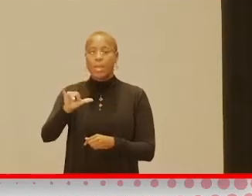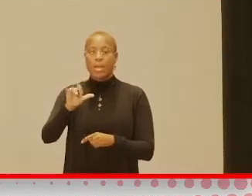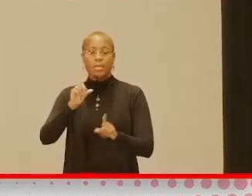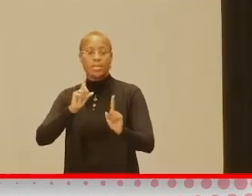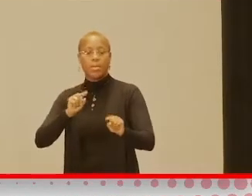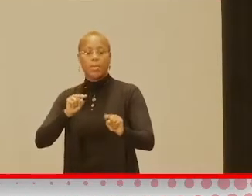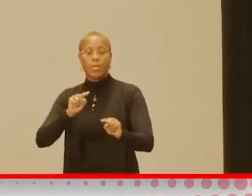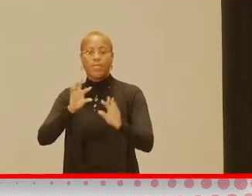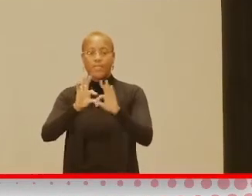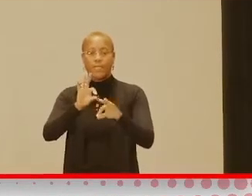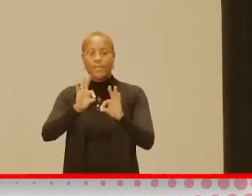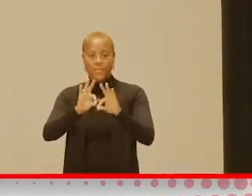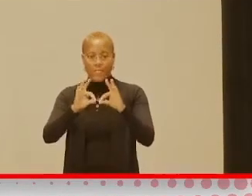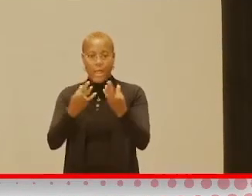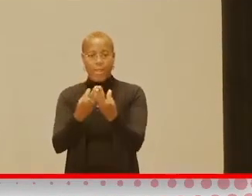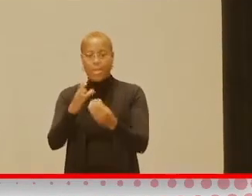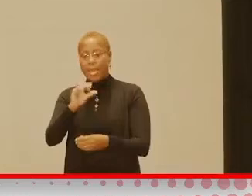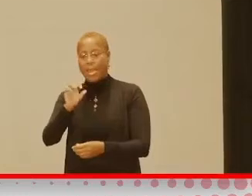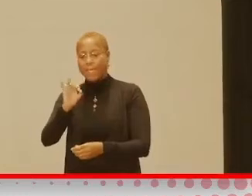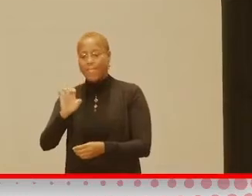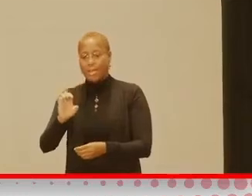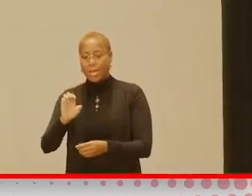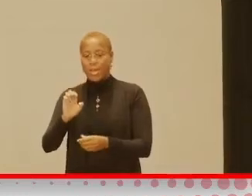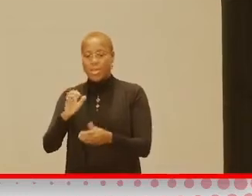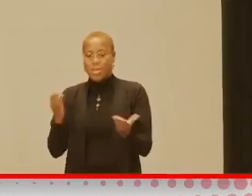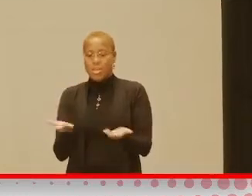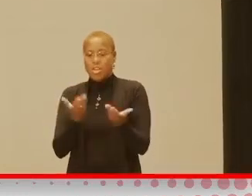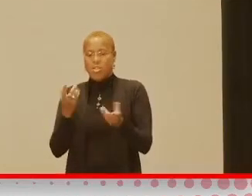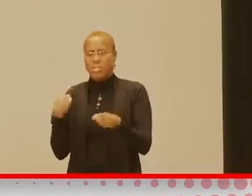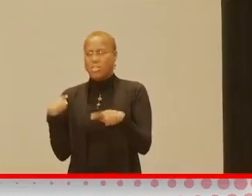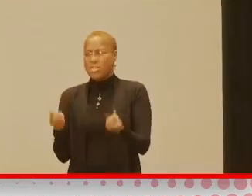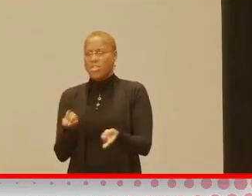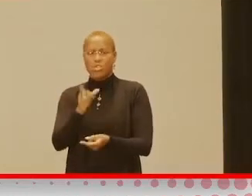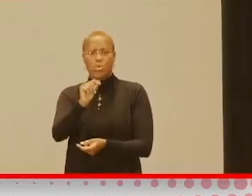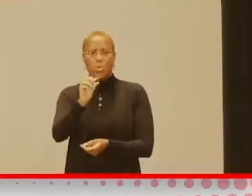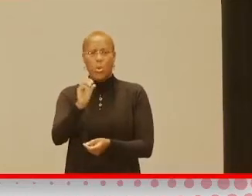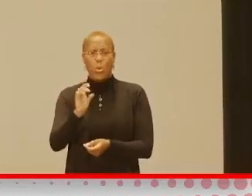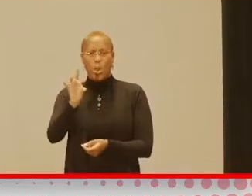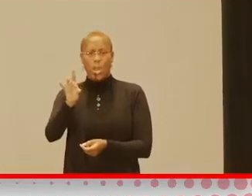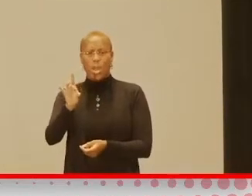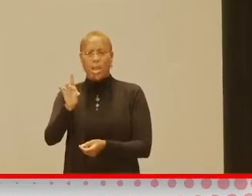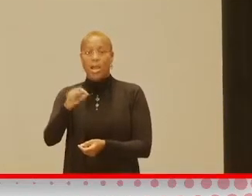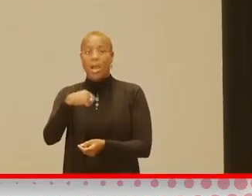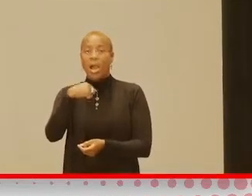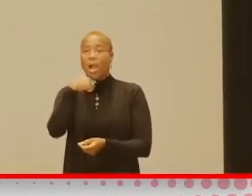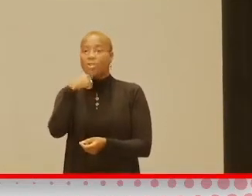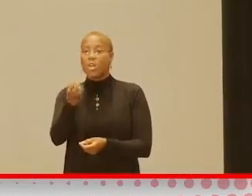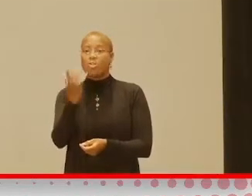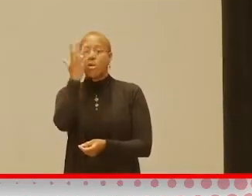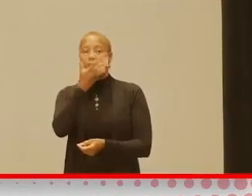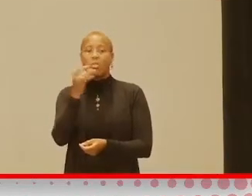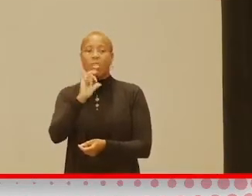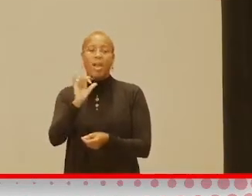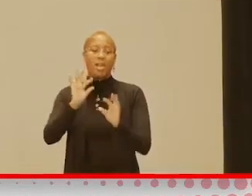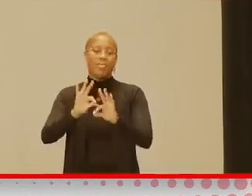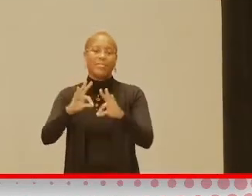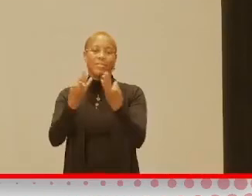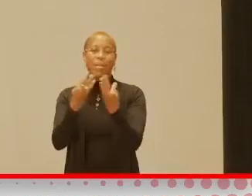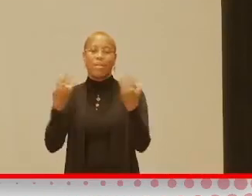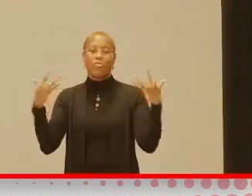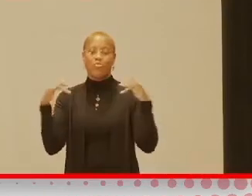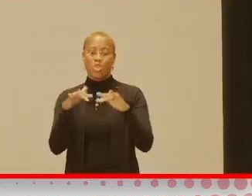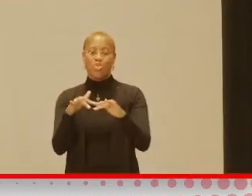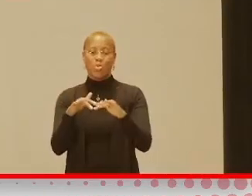So if this is your first year at the Family Cafe, I can tell you this is like a family reunion for our family every year.